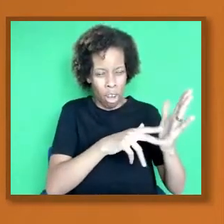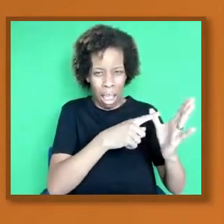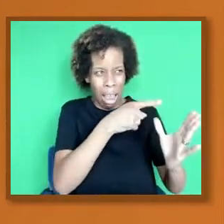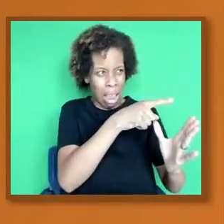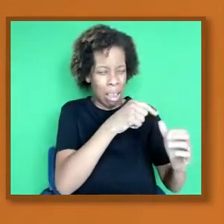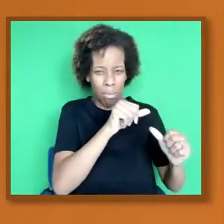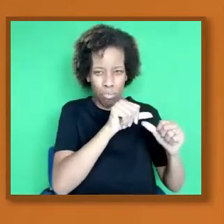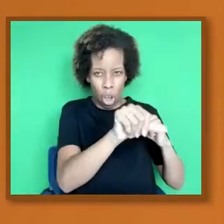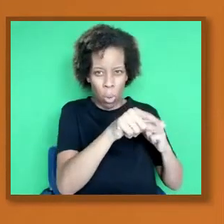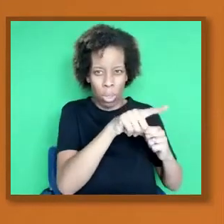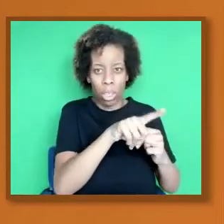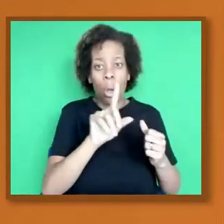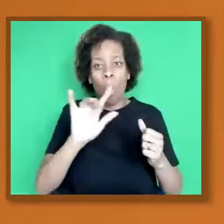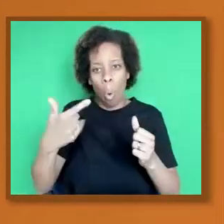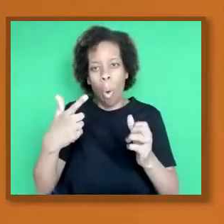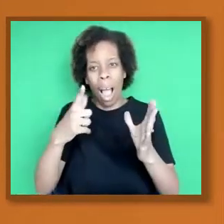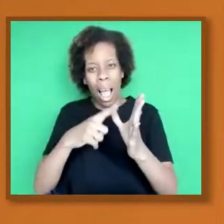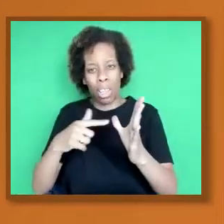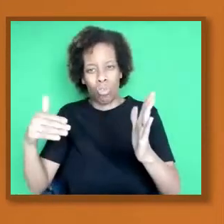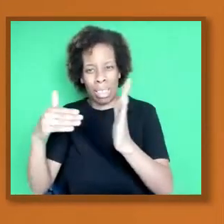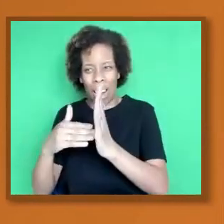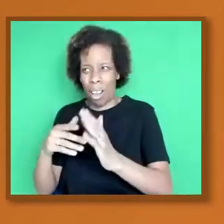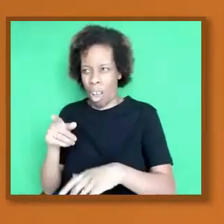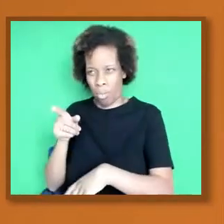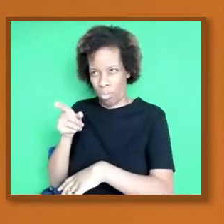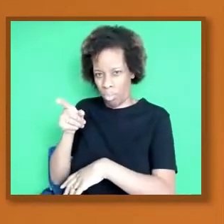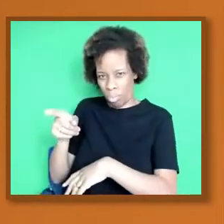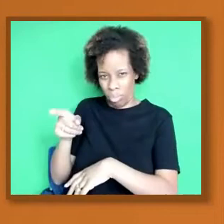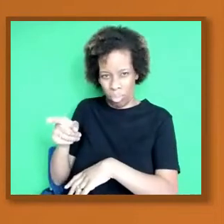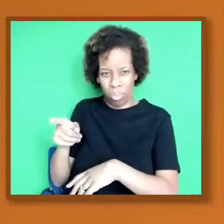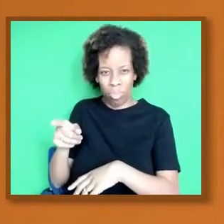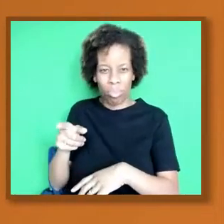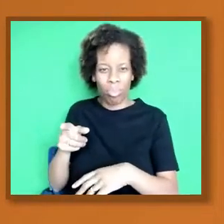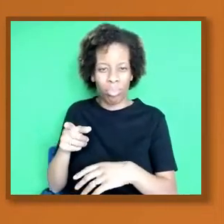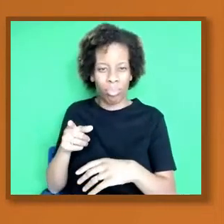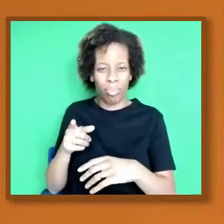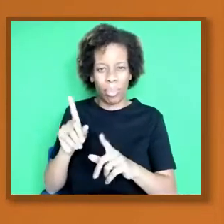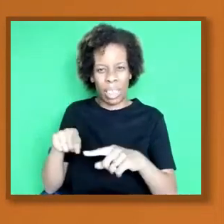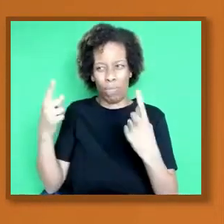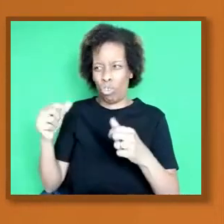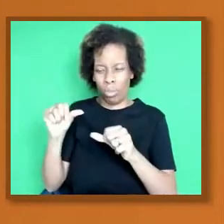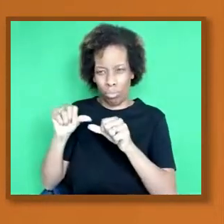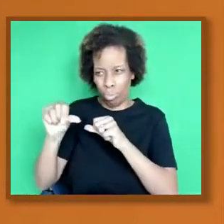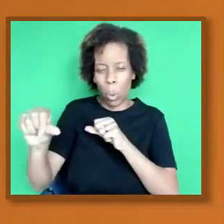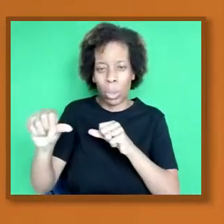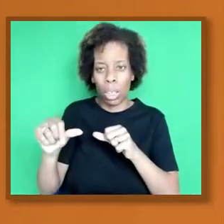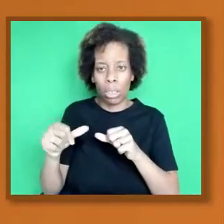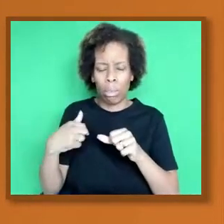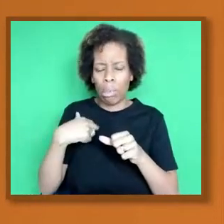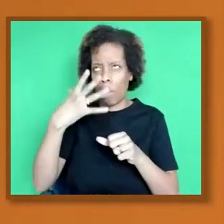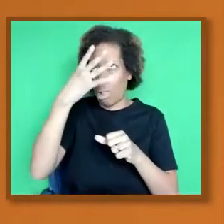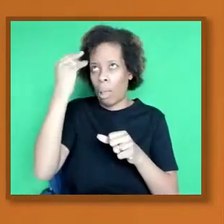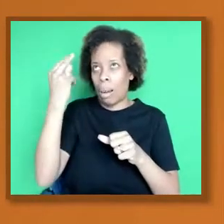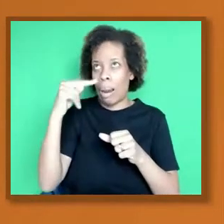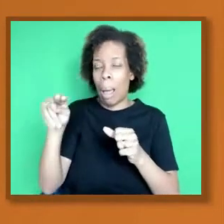AstraZeneca one which works on a different process. forgot the name now. Viral something.